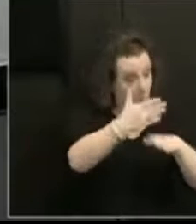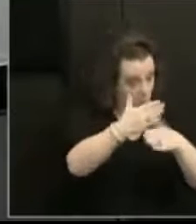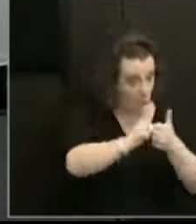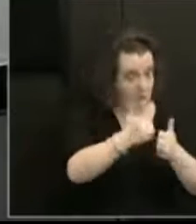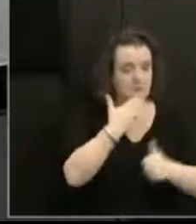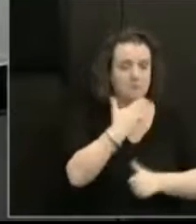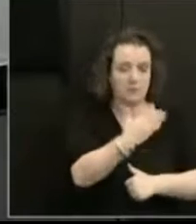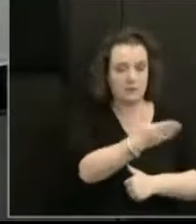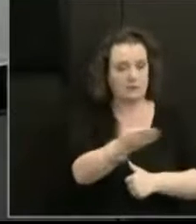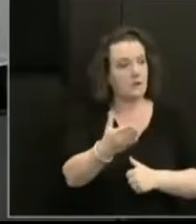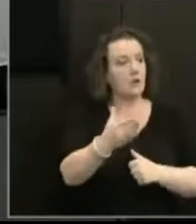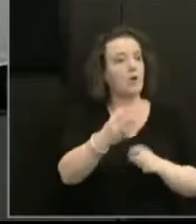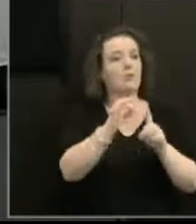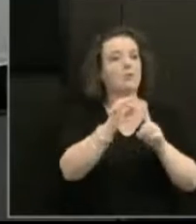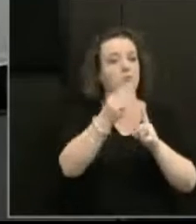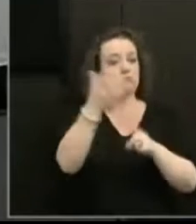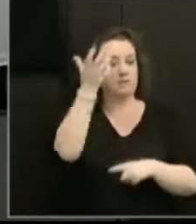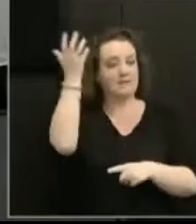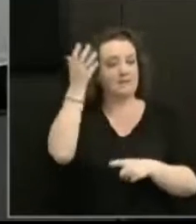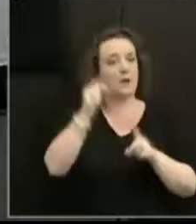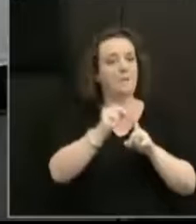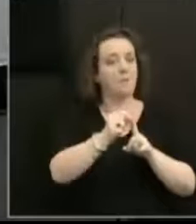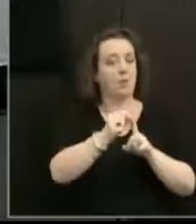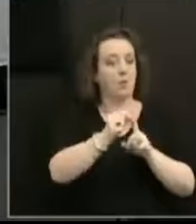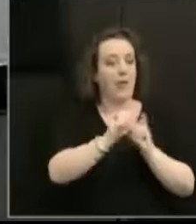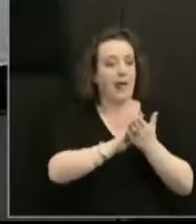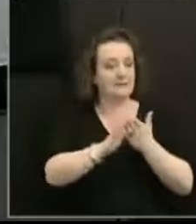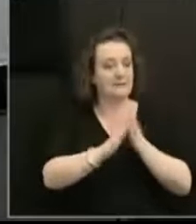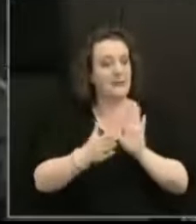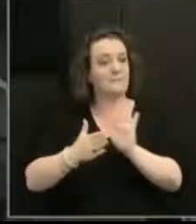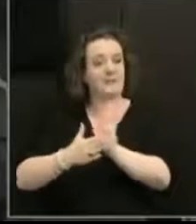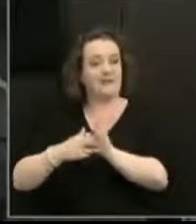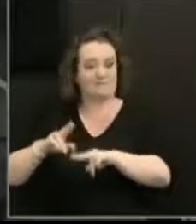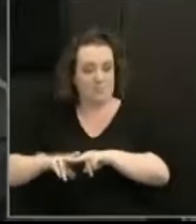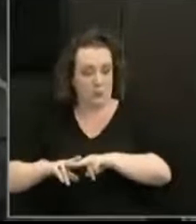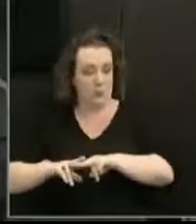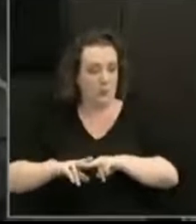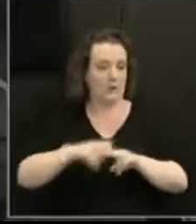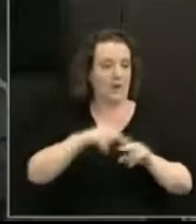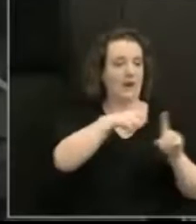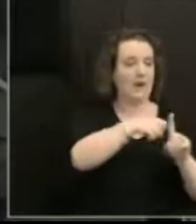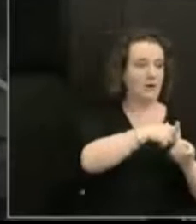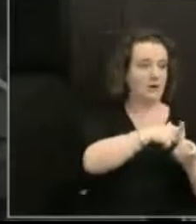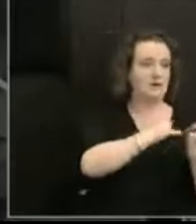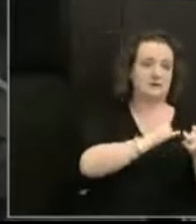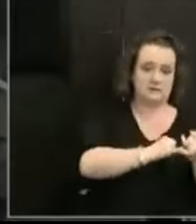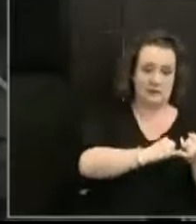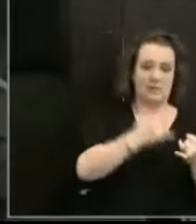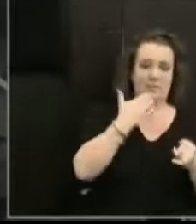Professor Paul Hunt, Mr. Meng Foon and Ms. Karenina Sumail.